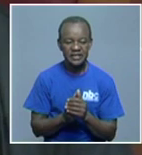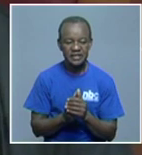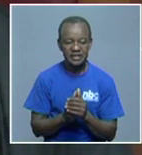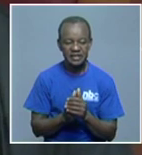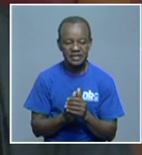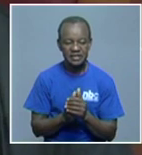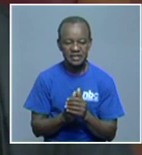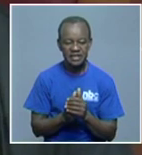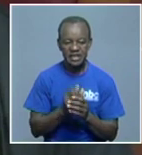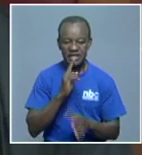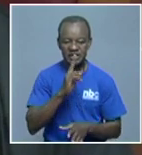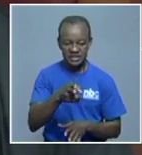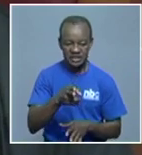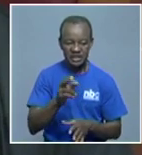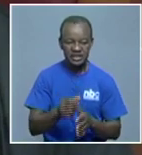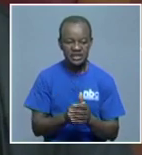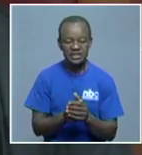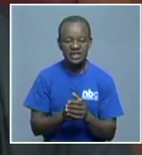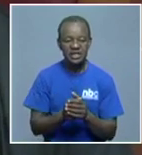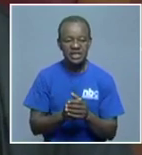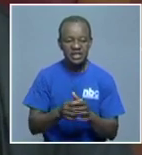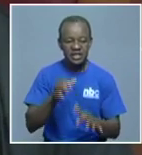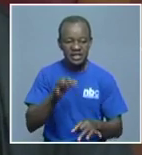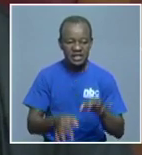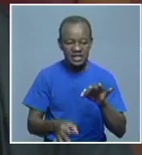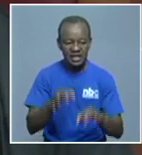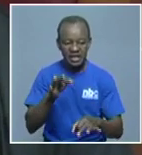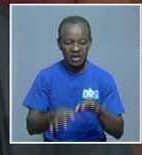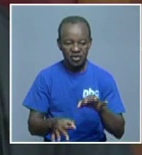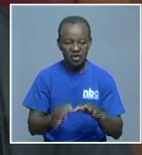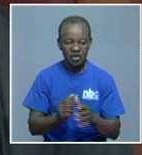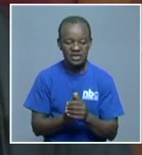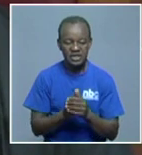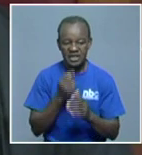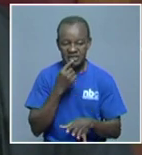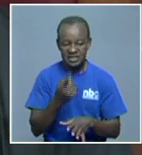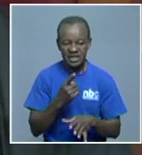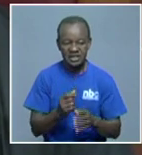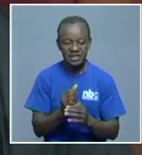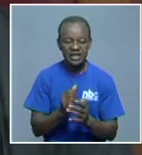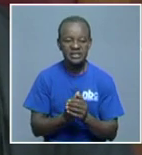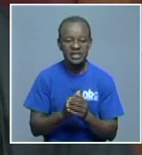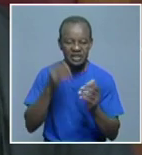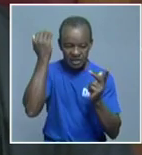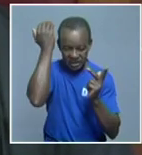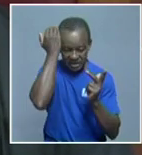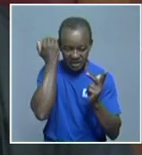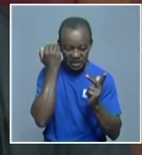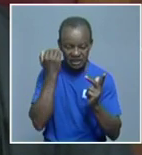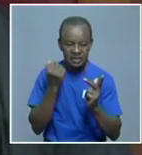the court. Basically, what we have is a full bench of Supreme Court of judges